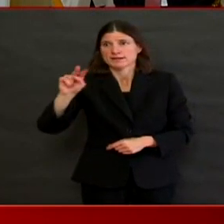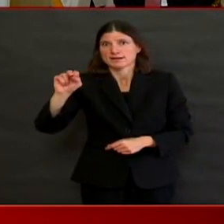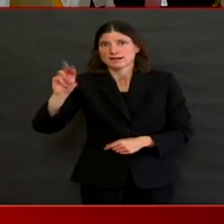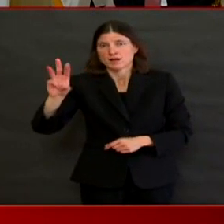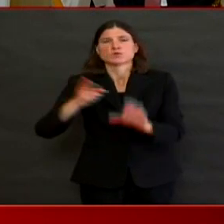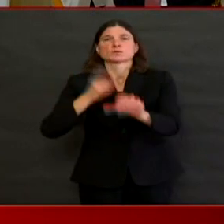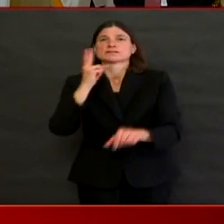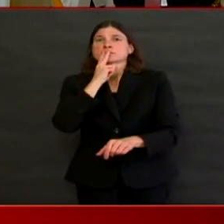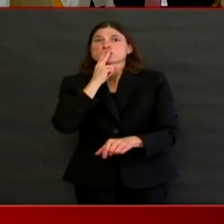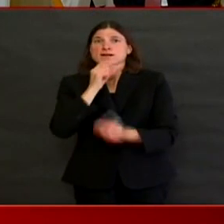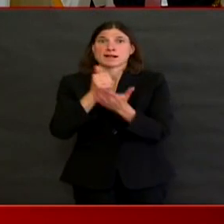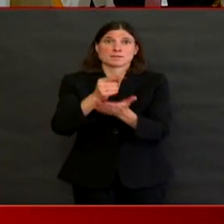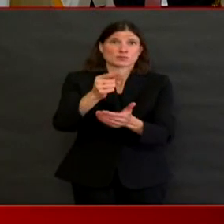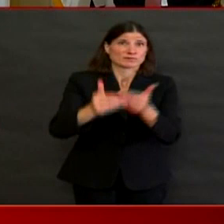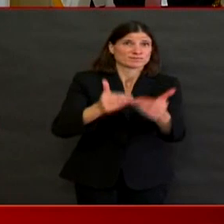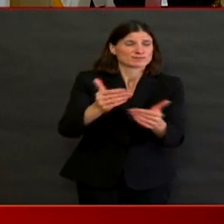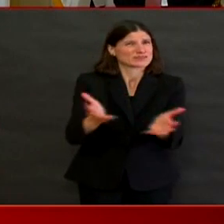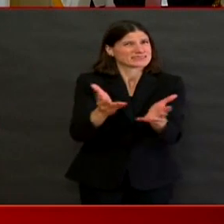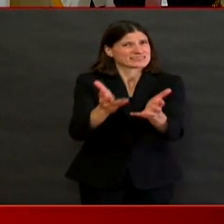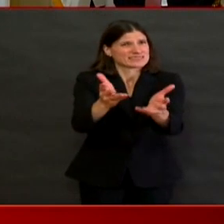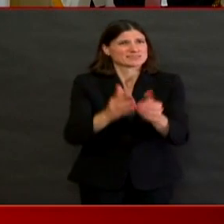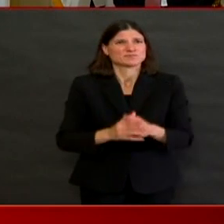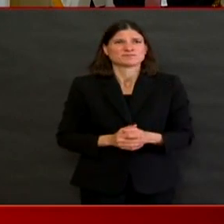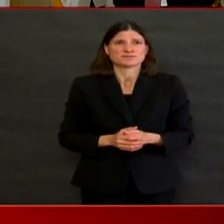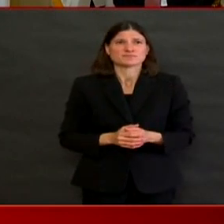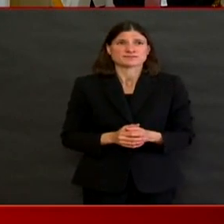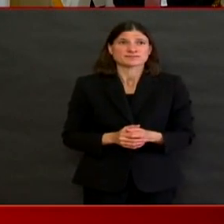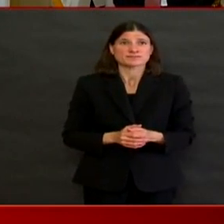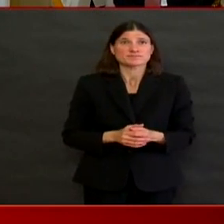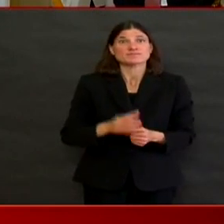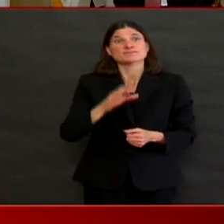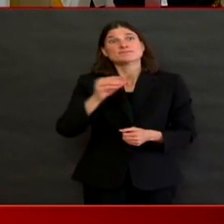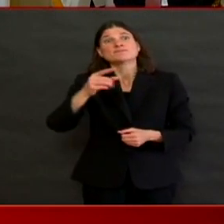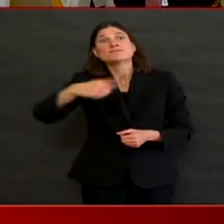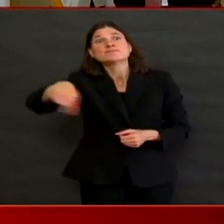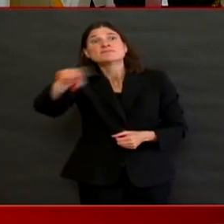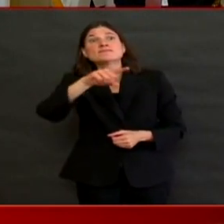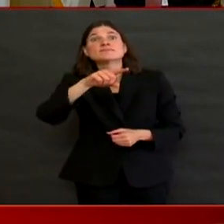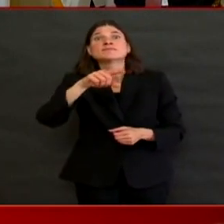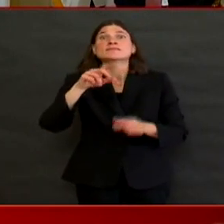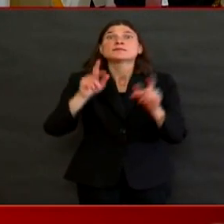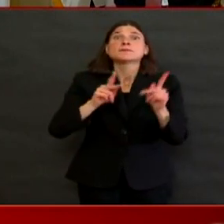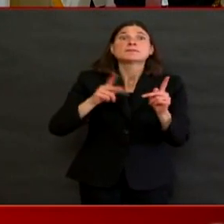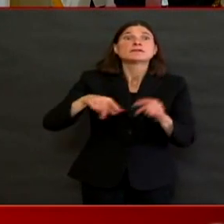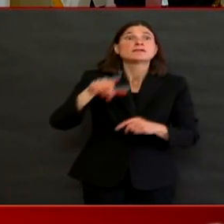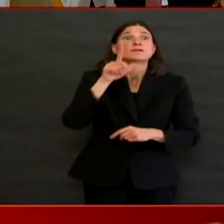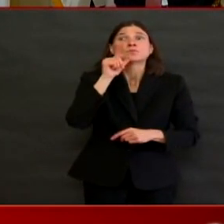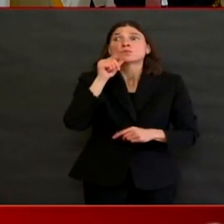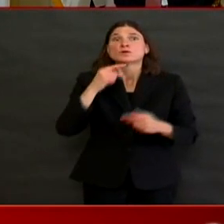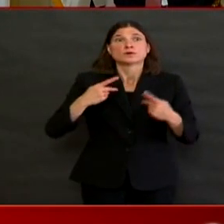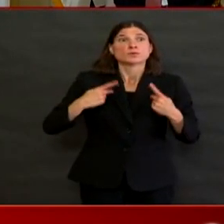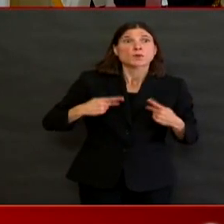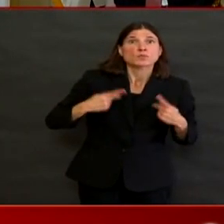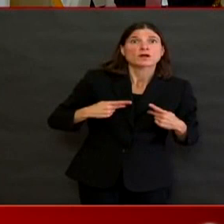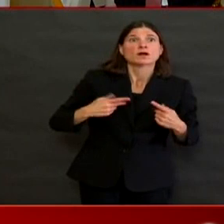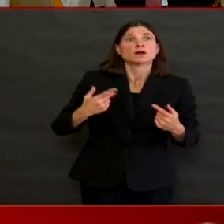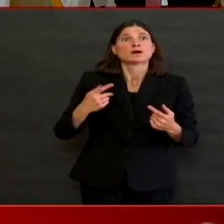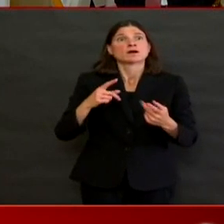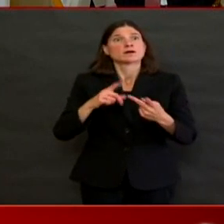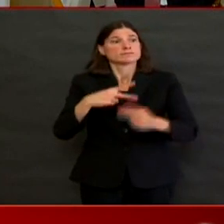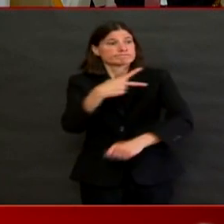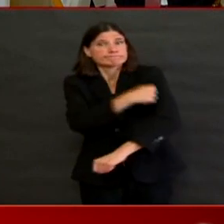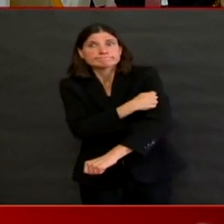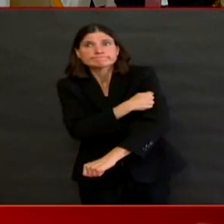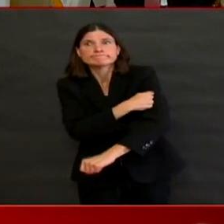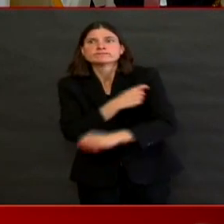pneumonia vaccine are also good to get to help build your reserve in being able to, um, combat this